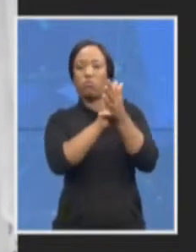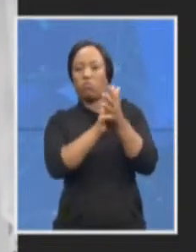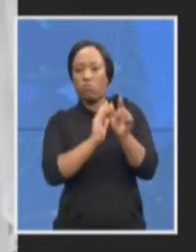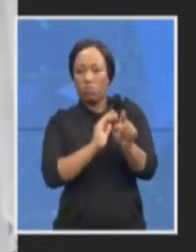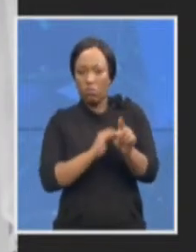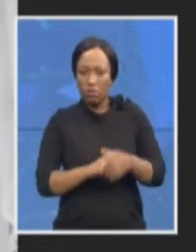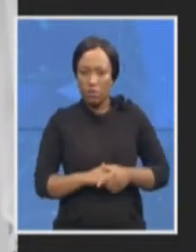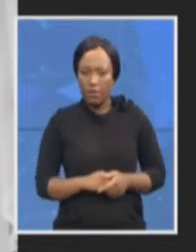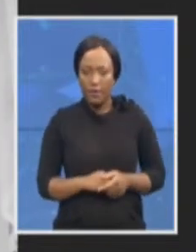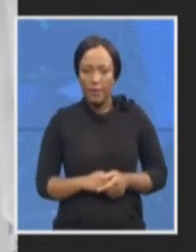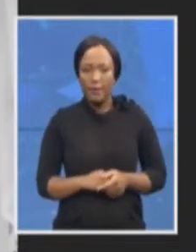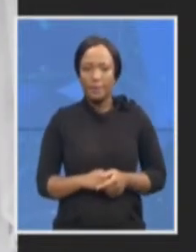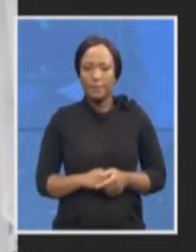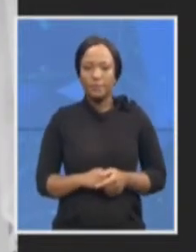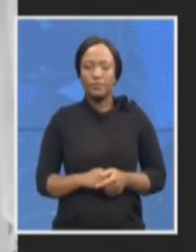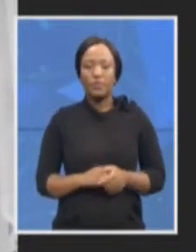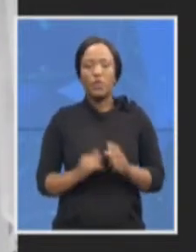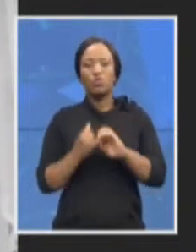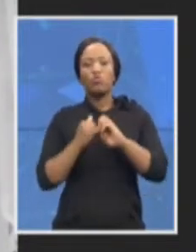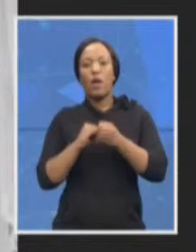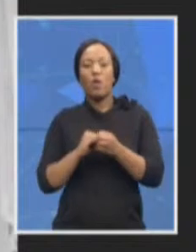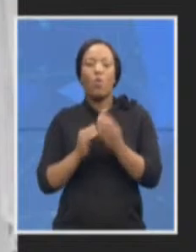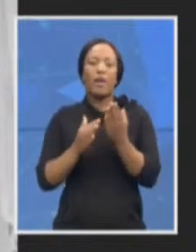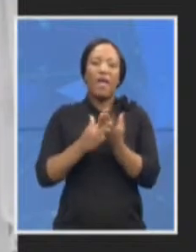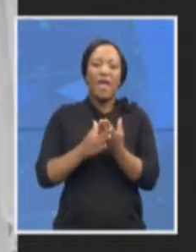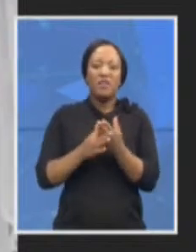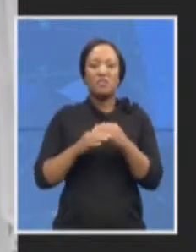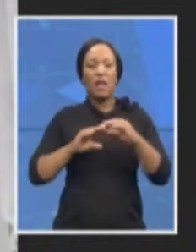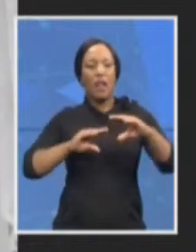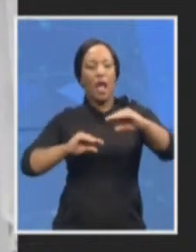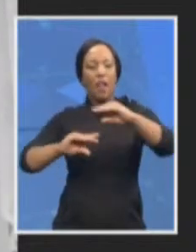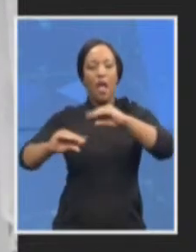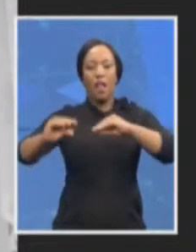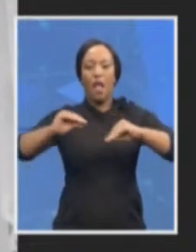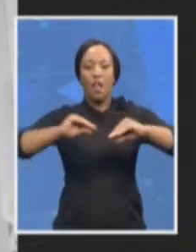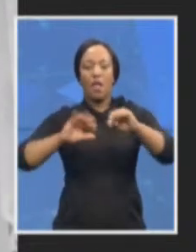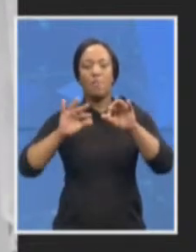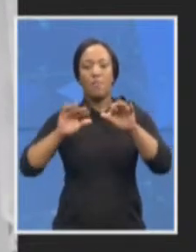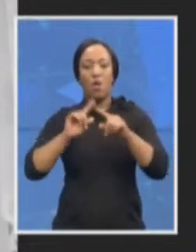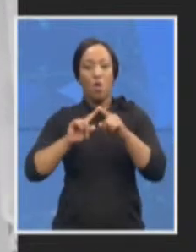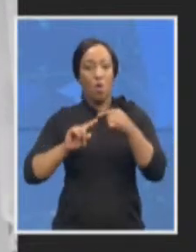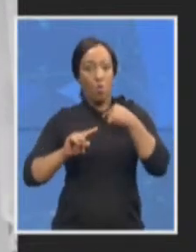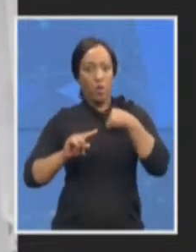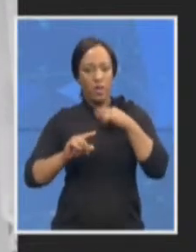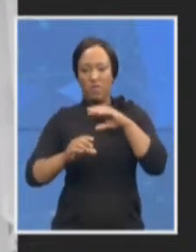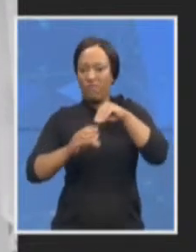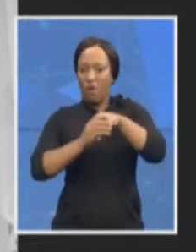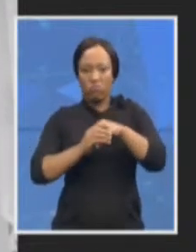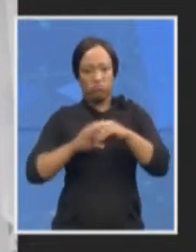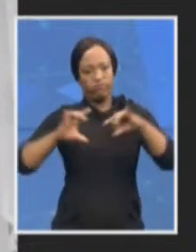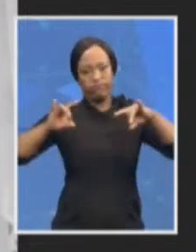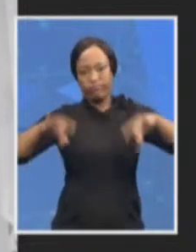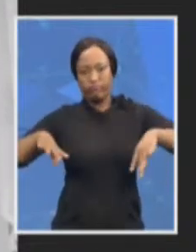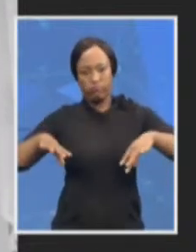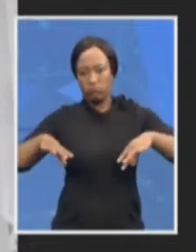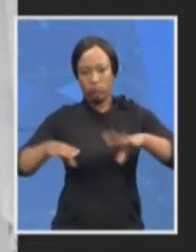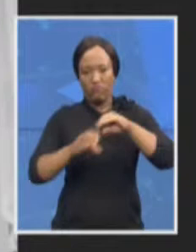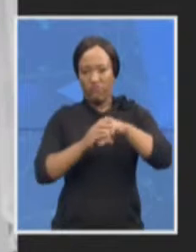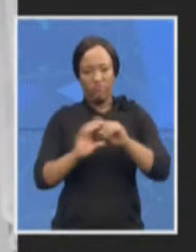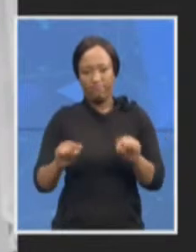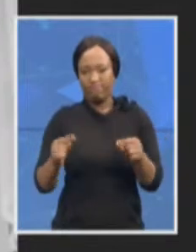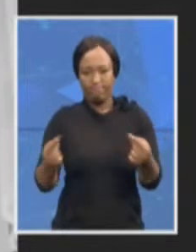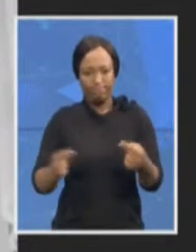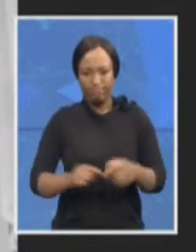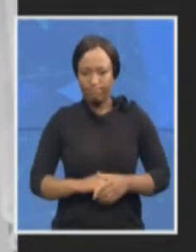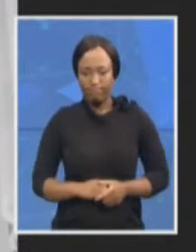public domain we will not engage or get involved in this these attacks in the media continue